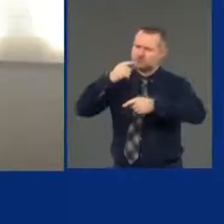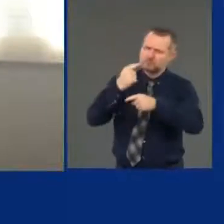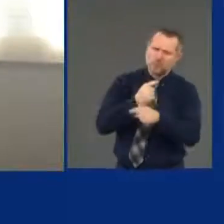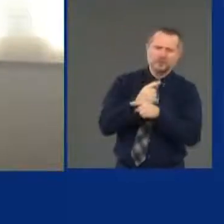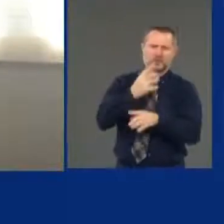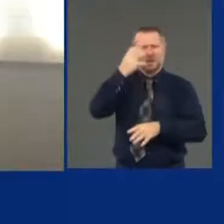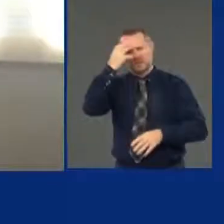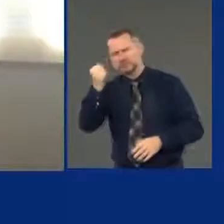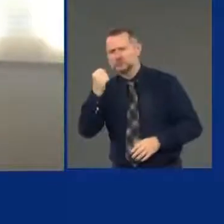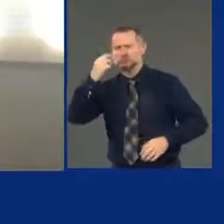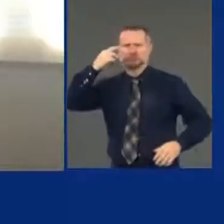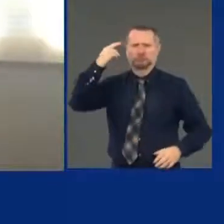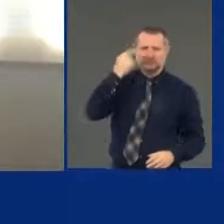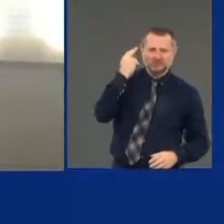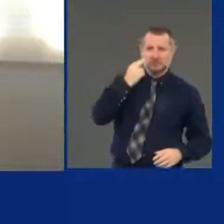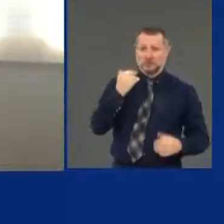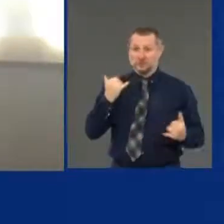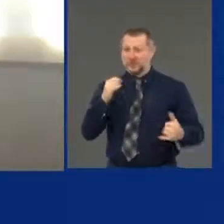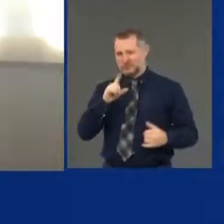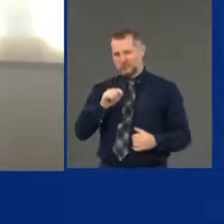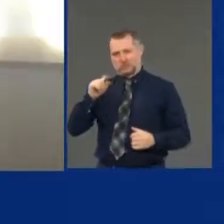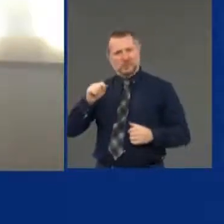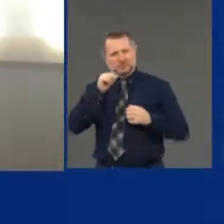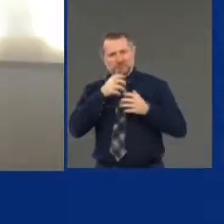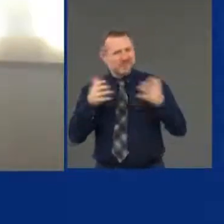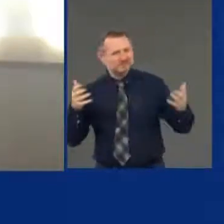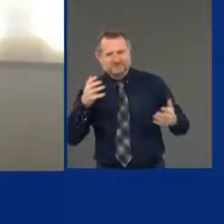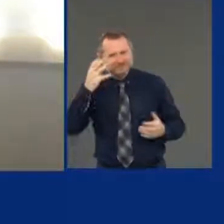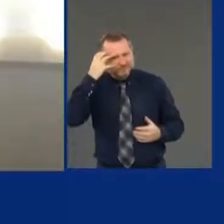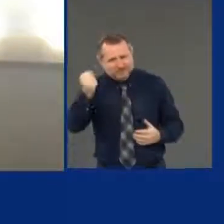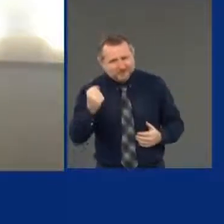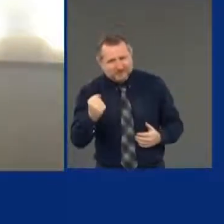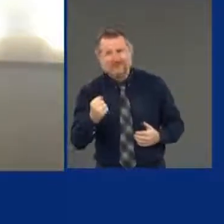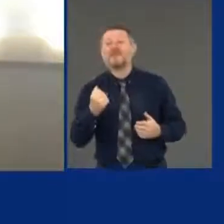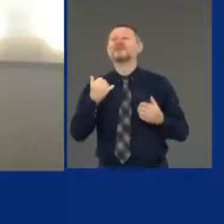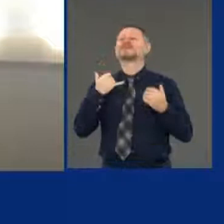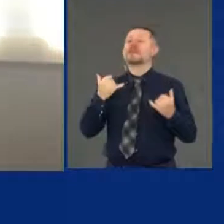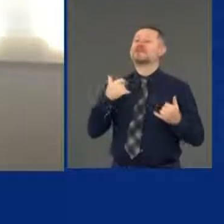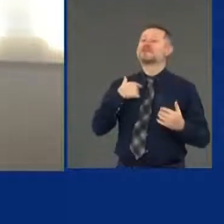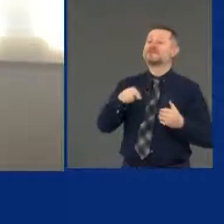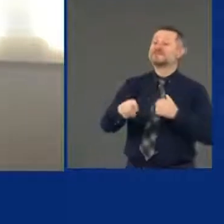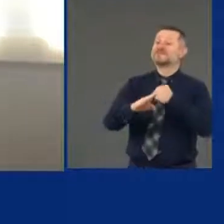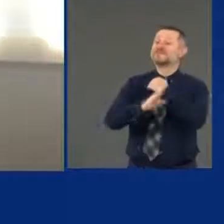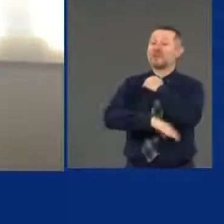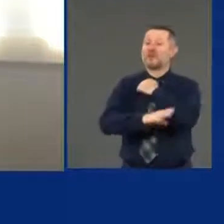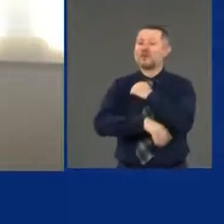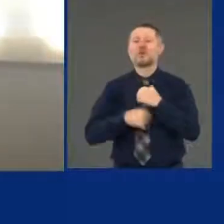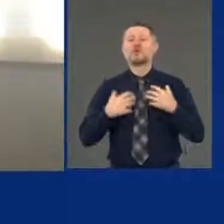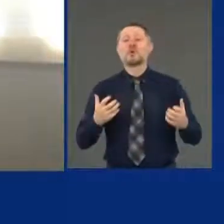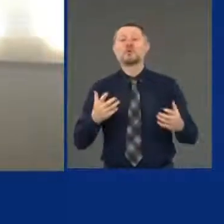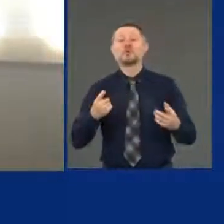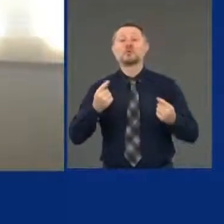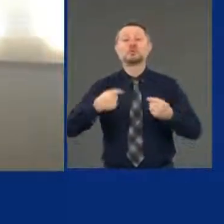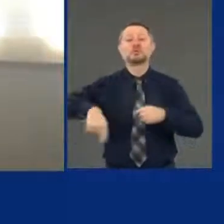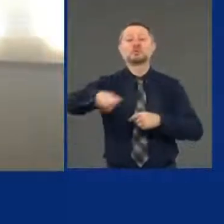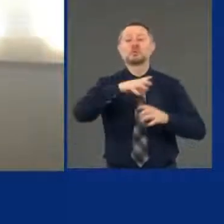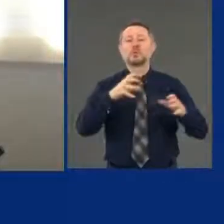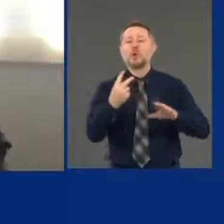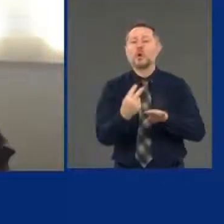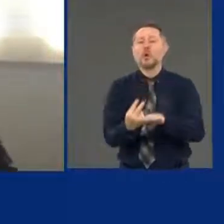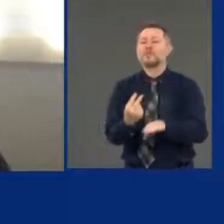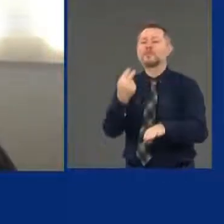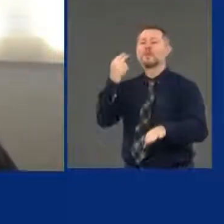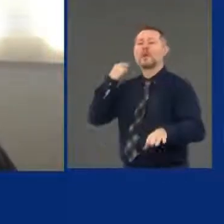looking at the fall and say, hey, let's work backwards and say we did the right thing. And it's – in trying to work